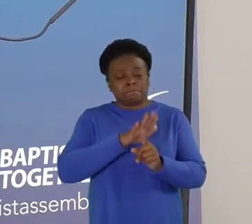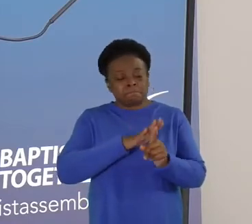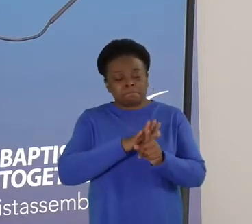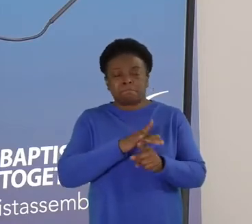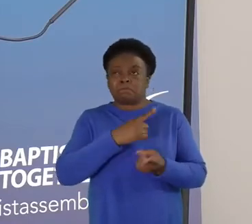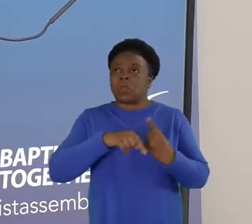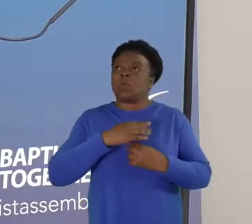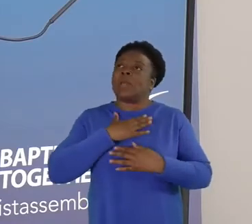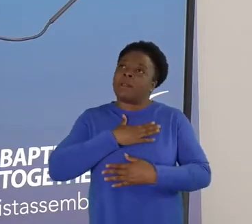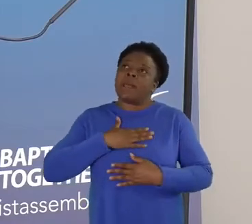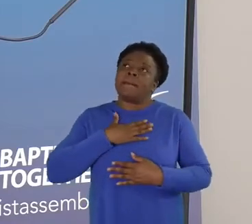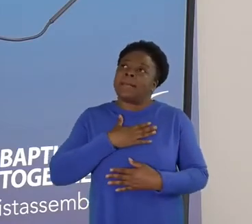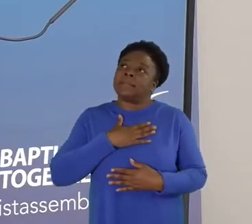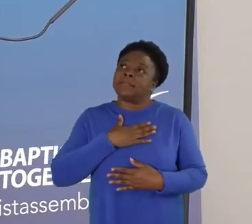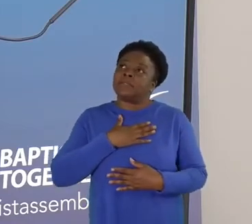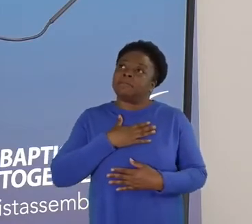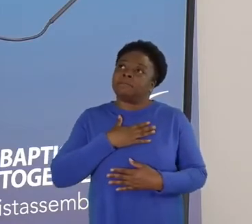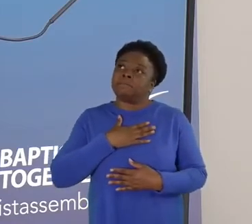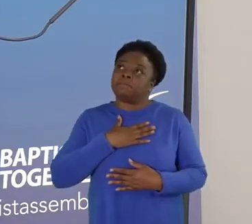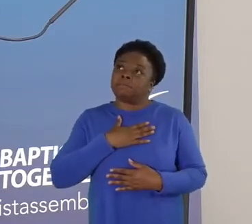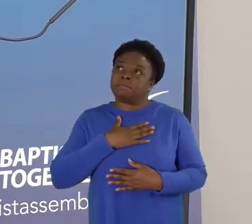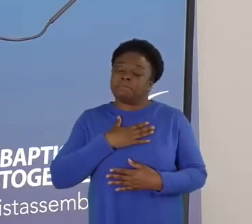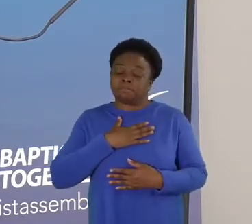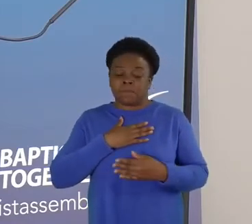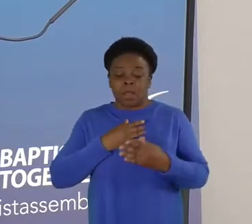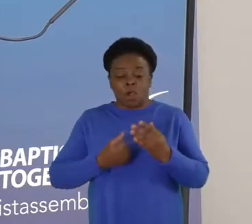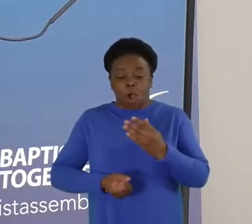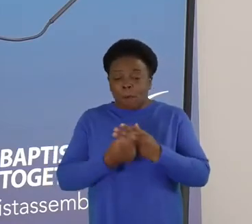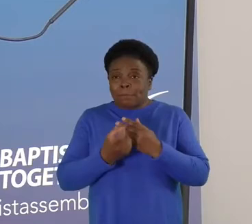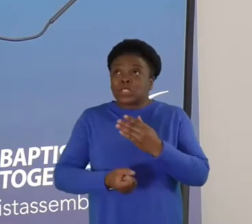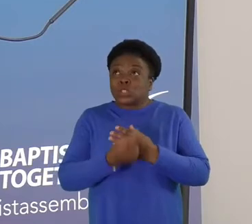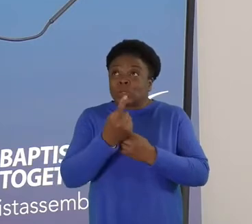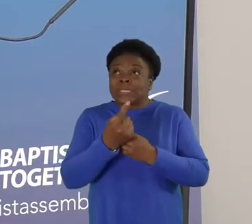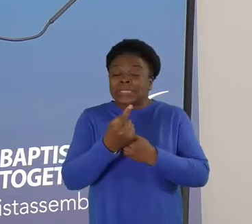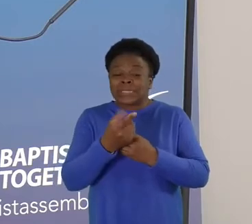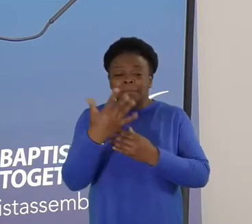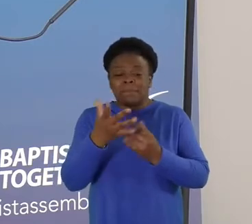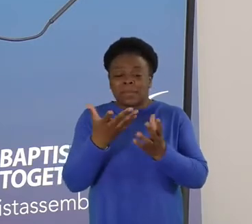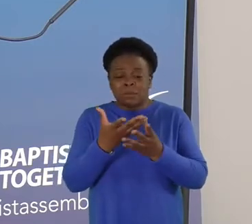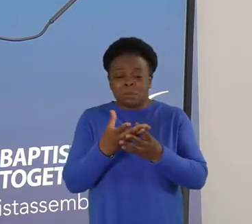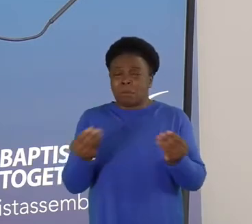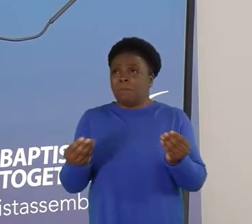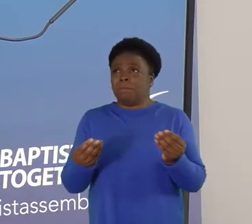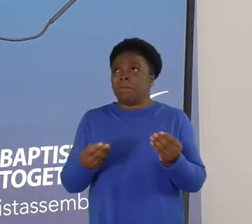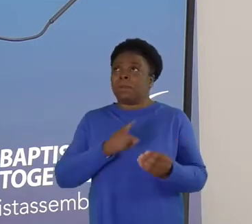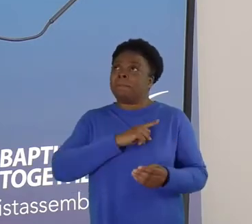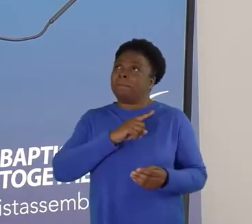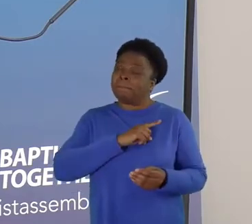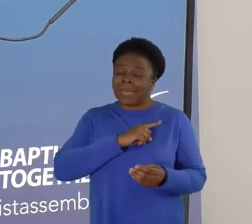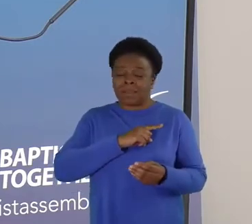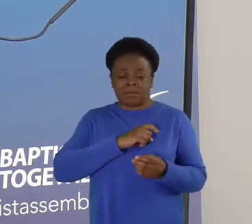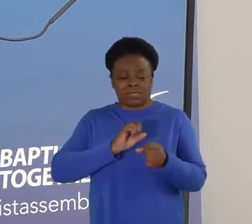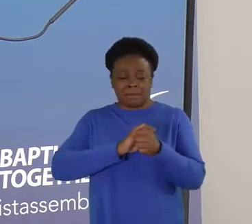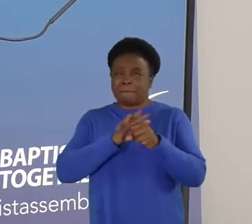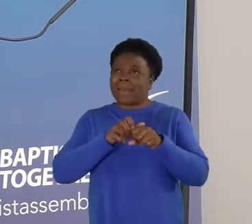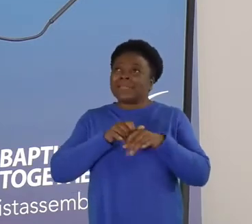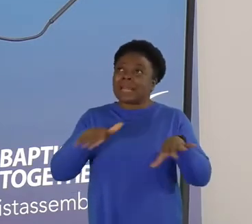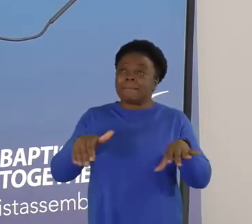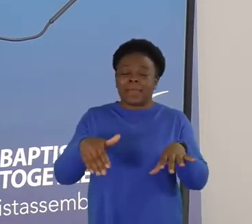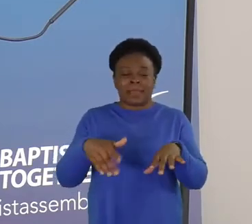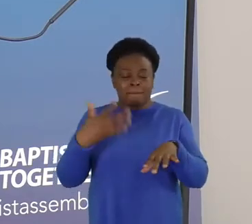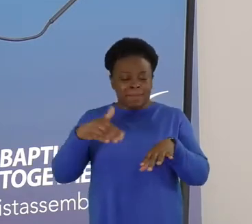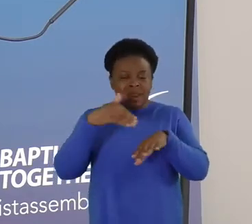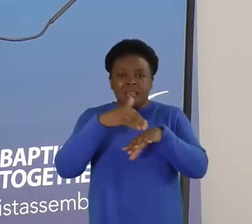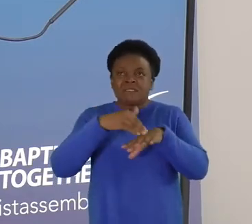We lament the loss of opportunity this pandemic has caused in so many different ways for so many different people.